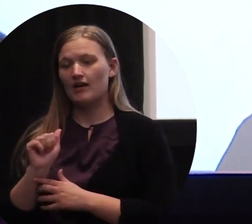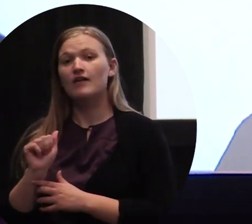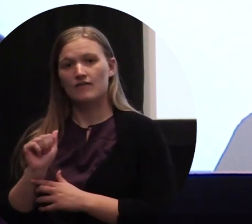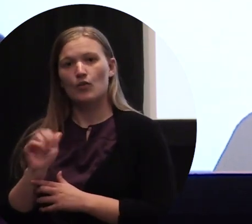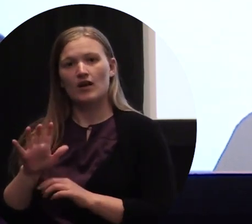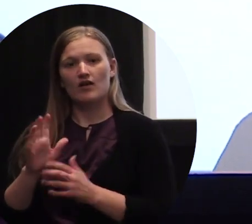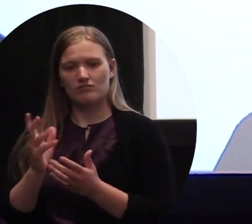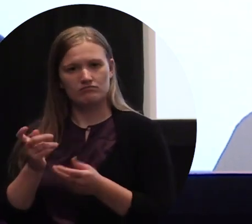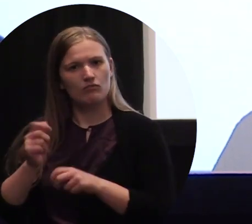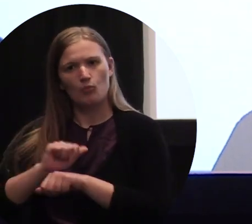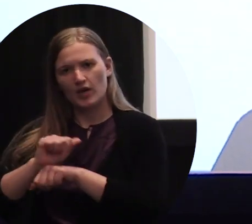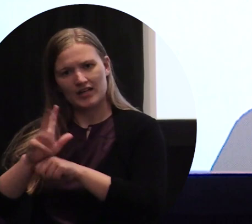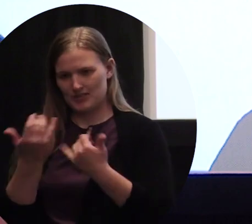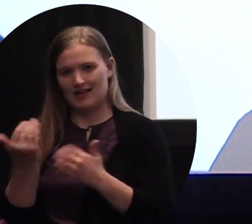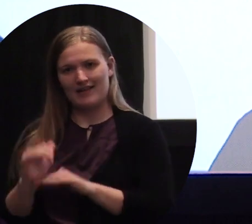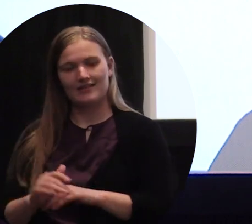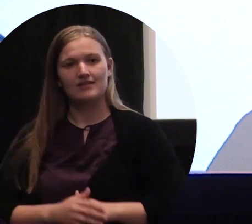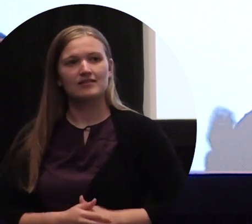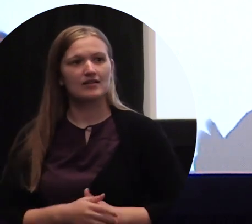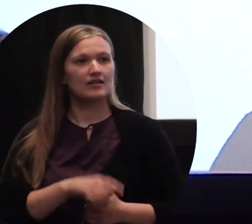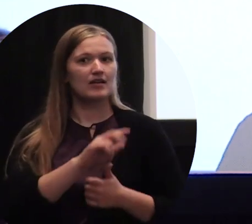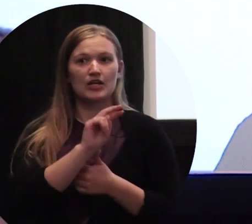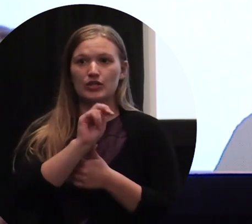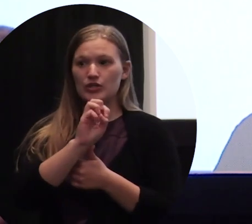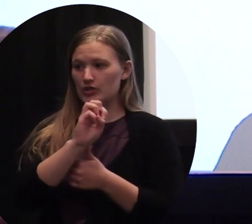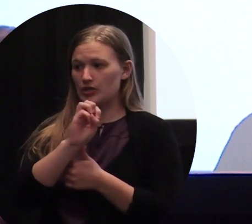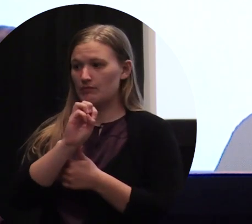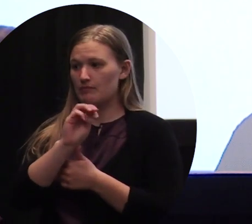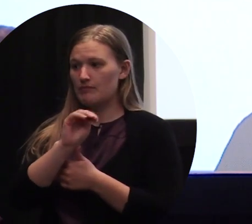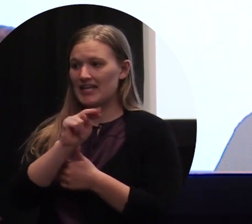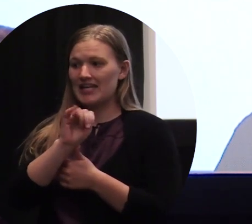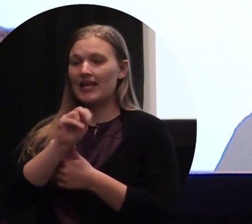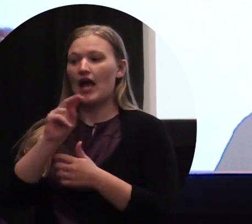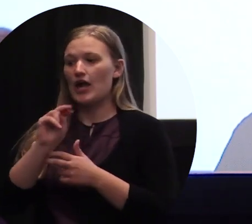admin work and making it happen. Matt for tech support and video support.